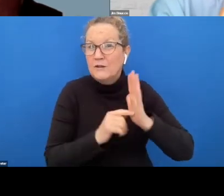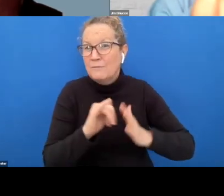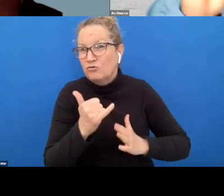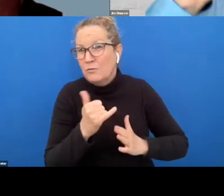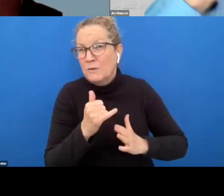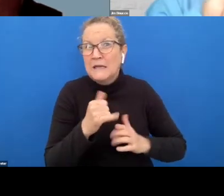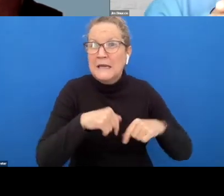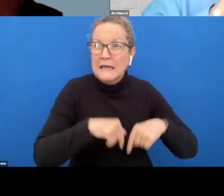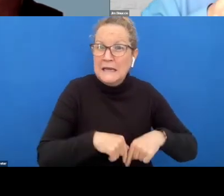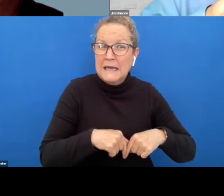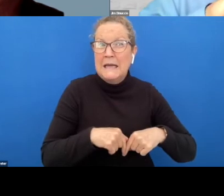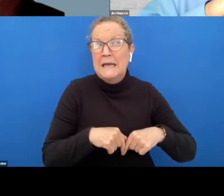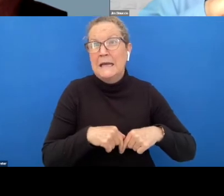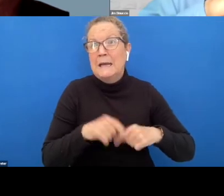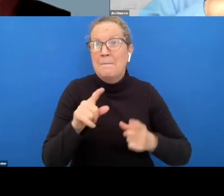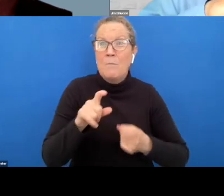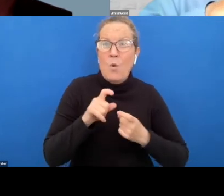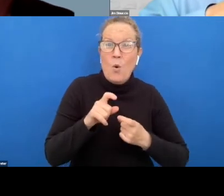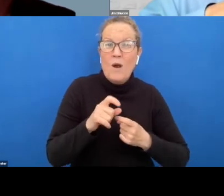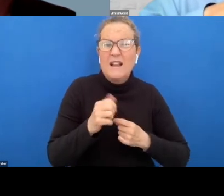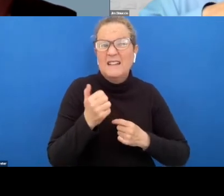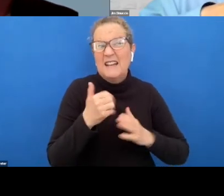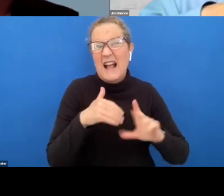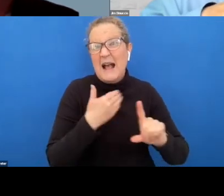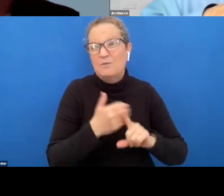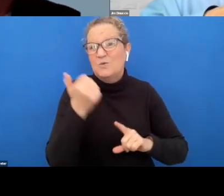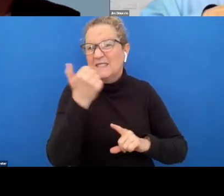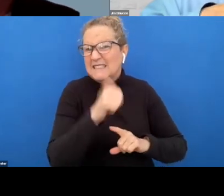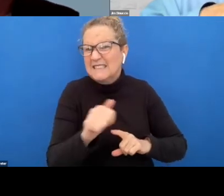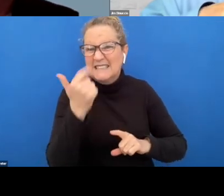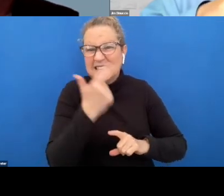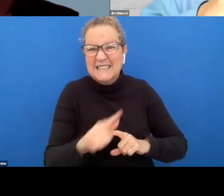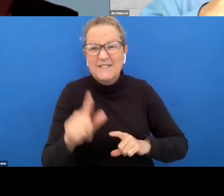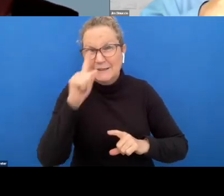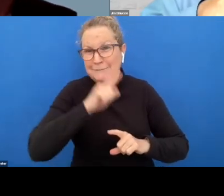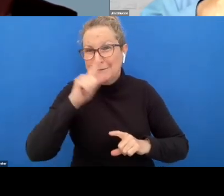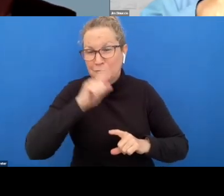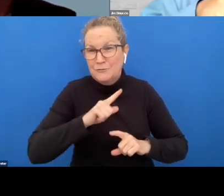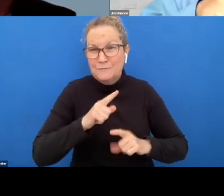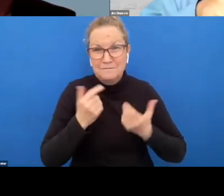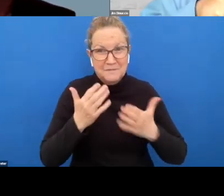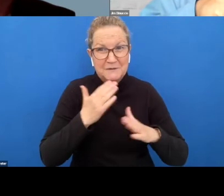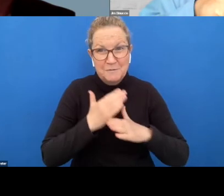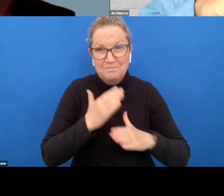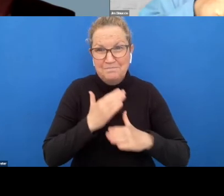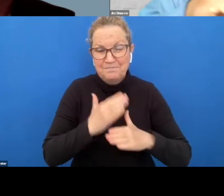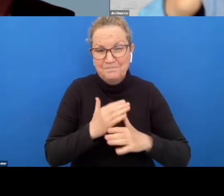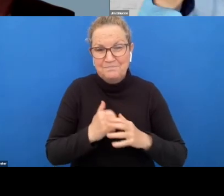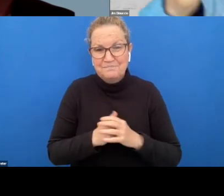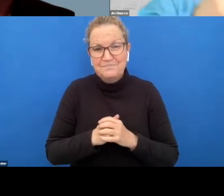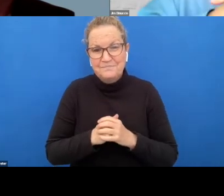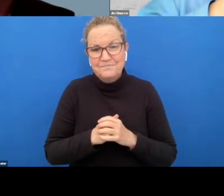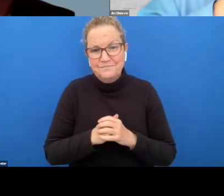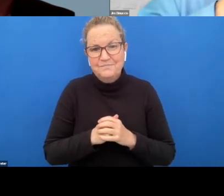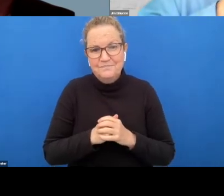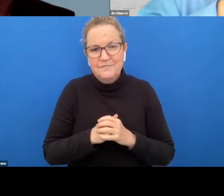anywhere up to about 60 employees 60 70 employees it has been um i suppose